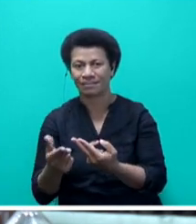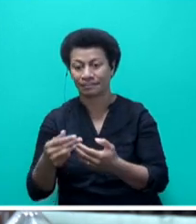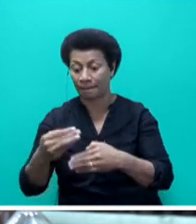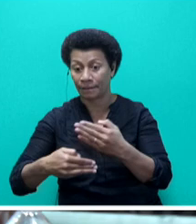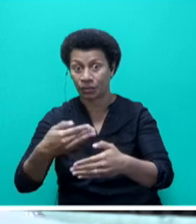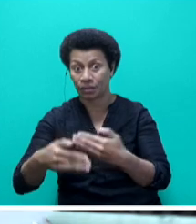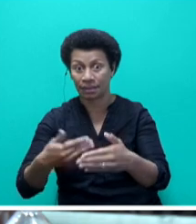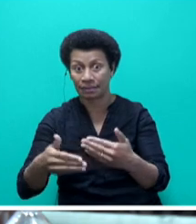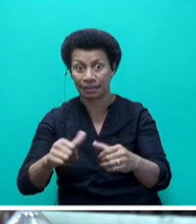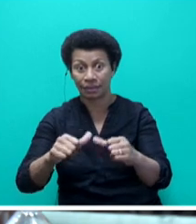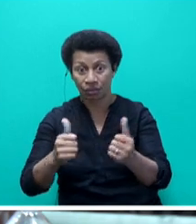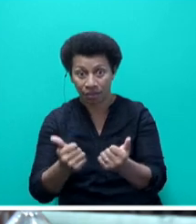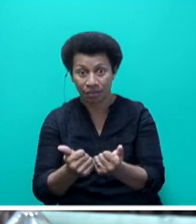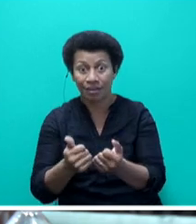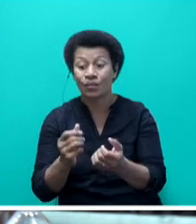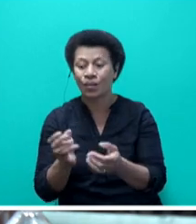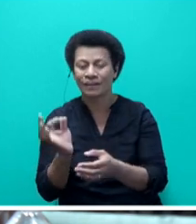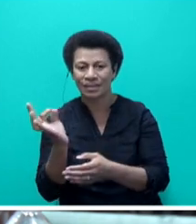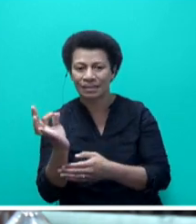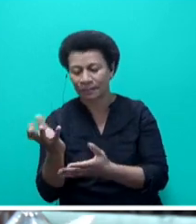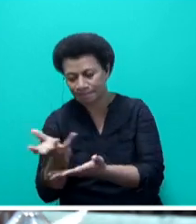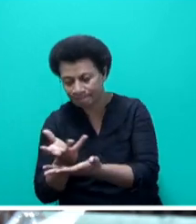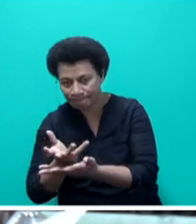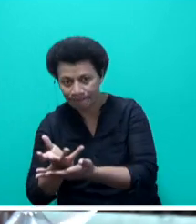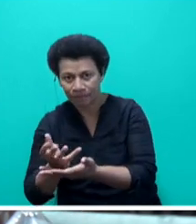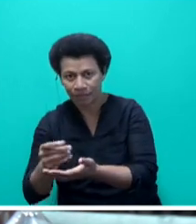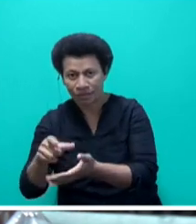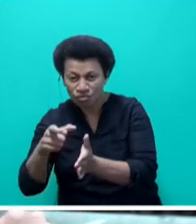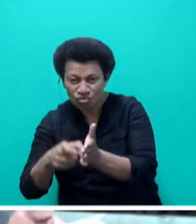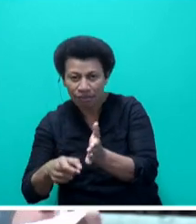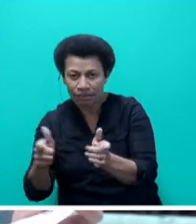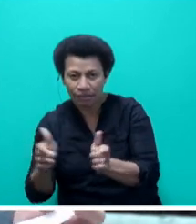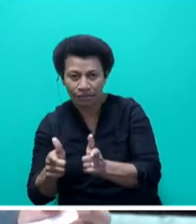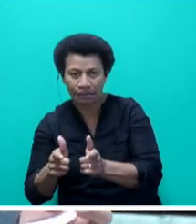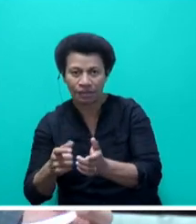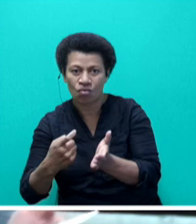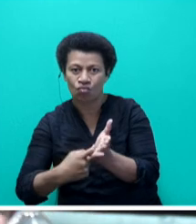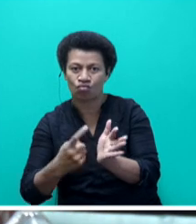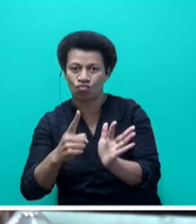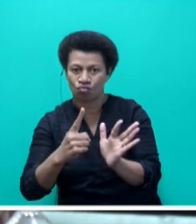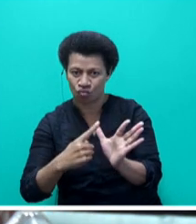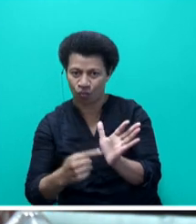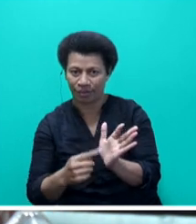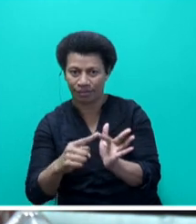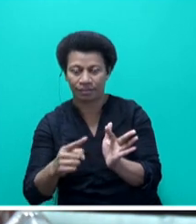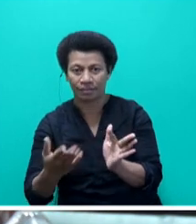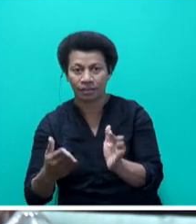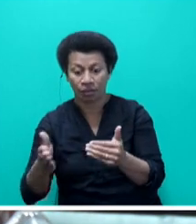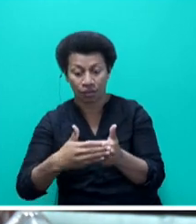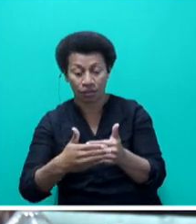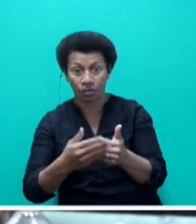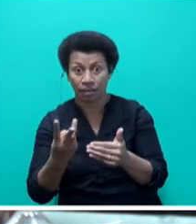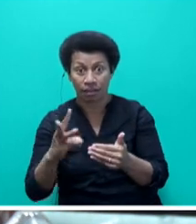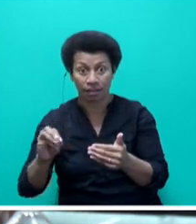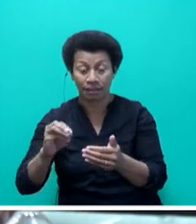of signing an agreement, sorry, where they will facilitate the payment for that and they are charging us a lesser rate. All applications will close on 30 September 2022